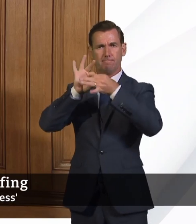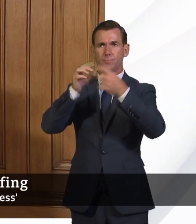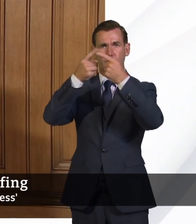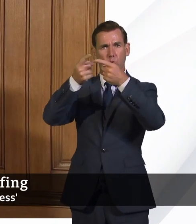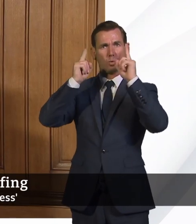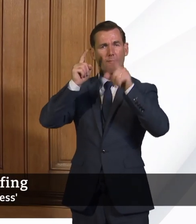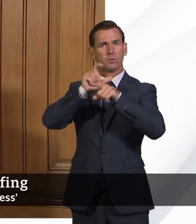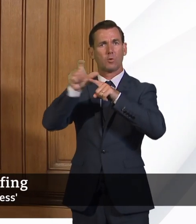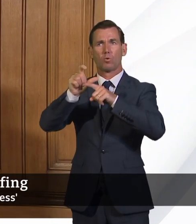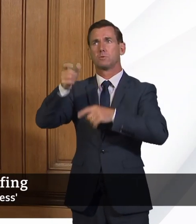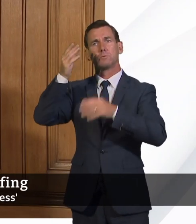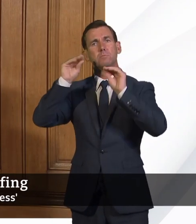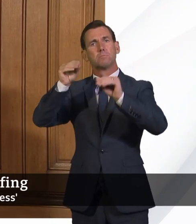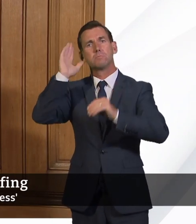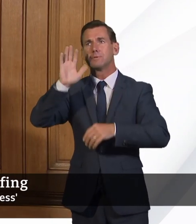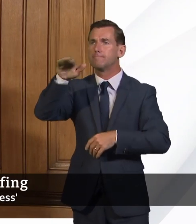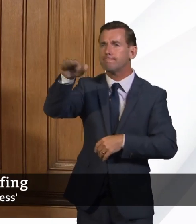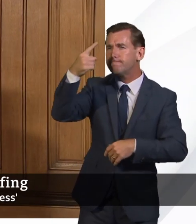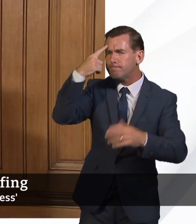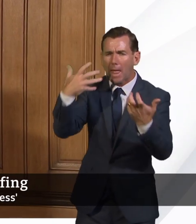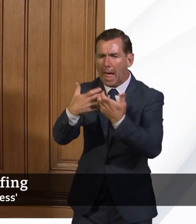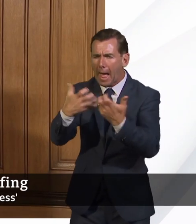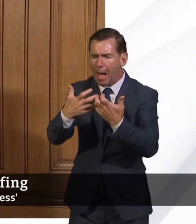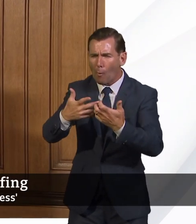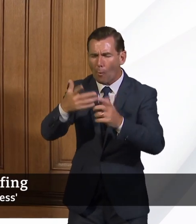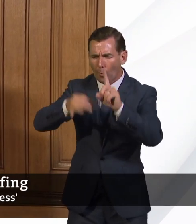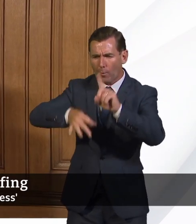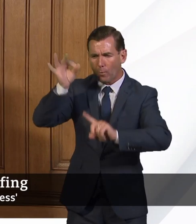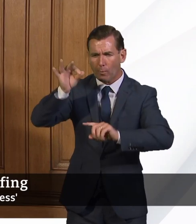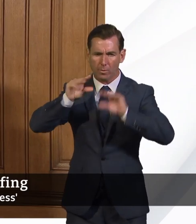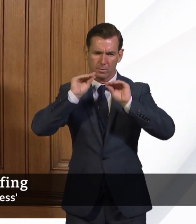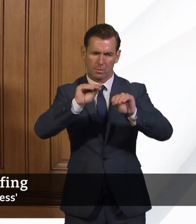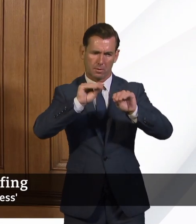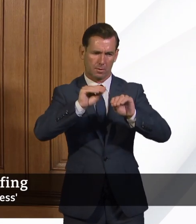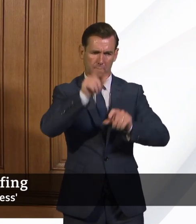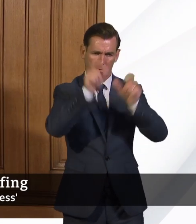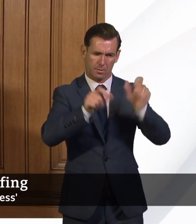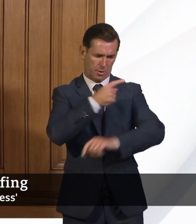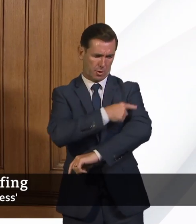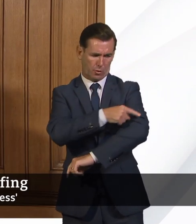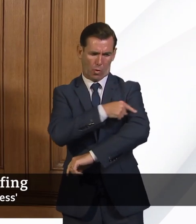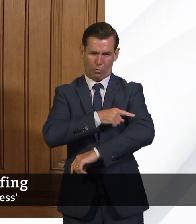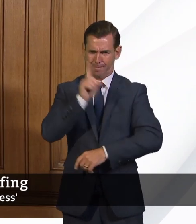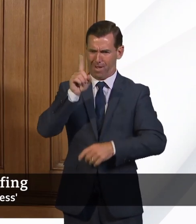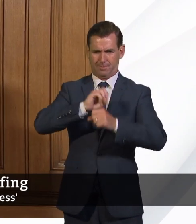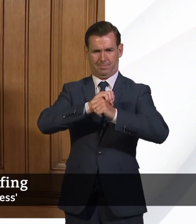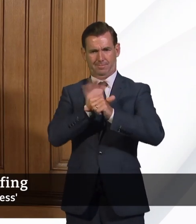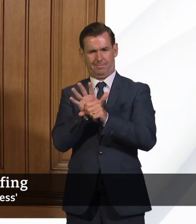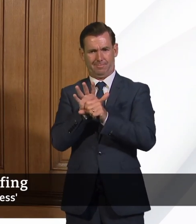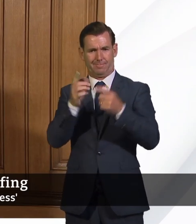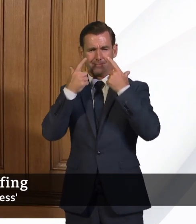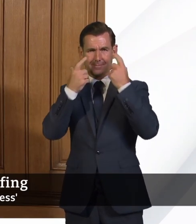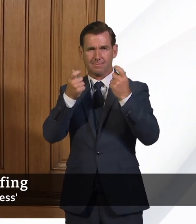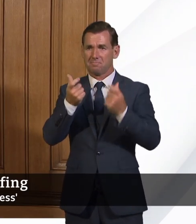training to student nurses, to think how we can most effectively deliver that training in a COVID environment, where it will be less